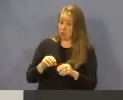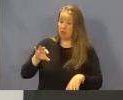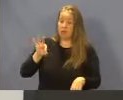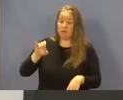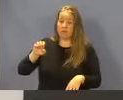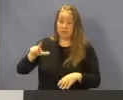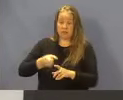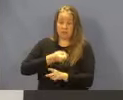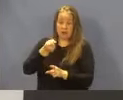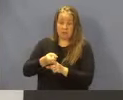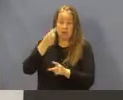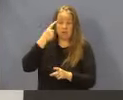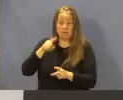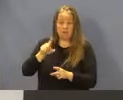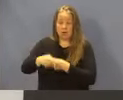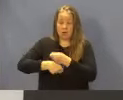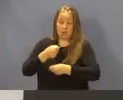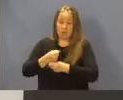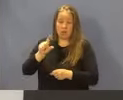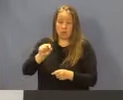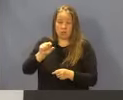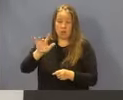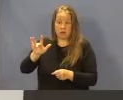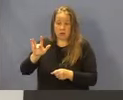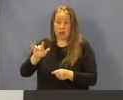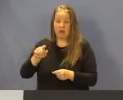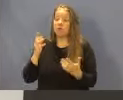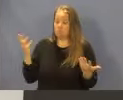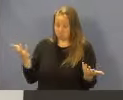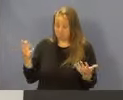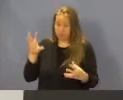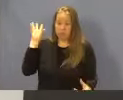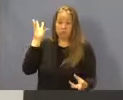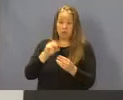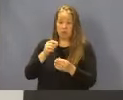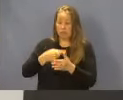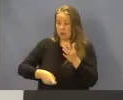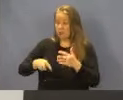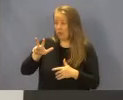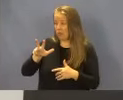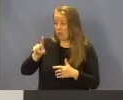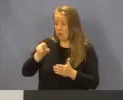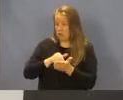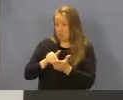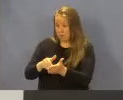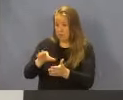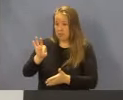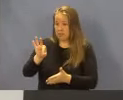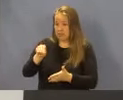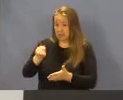impact for state fiscal year 2025 is as follows. Total cost is $31,090